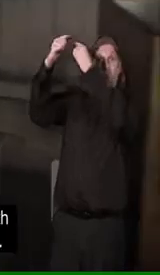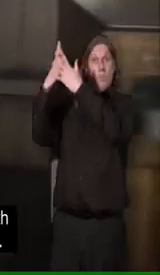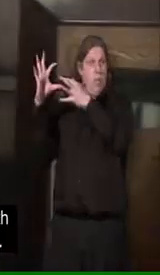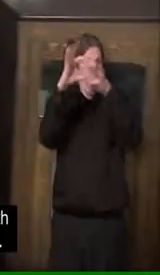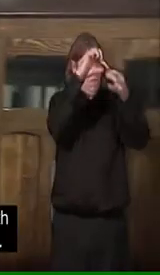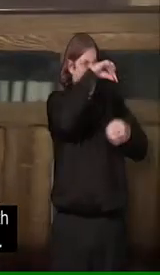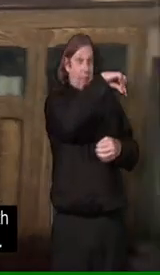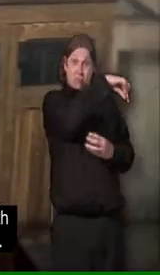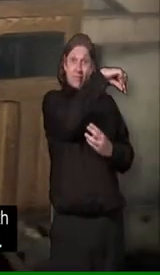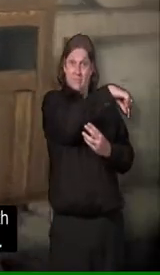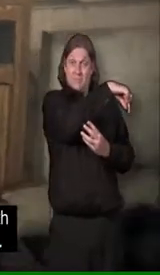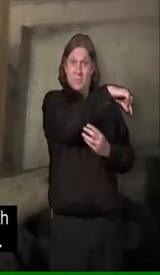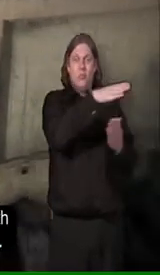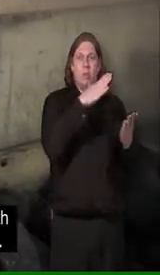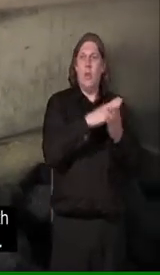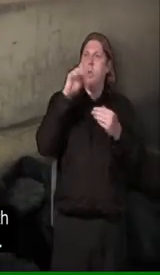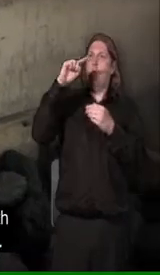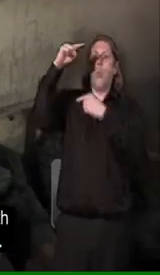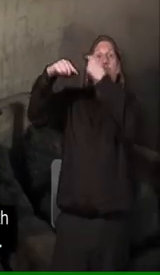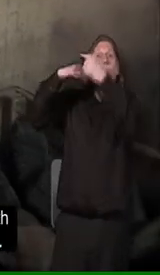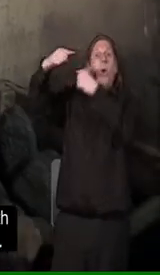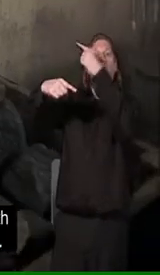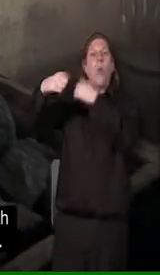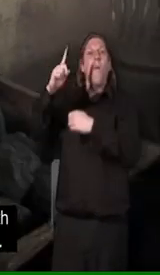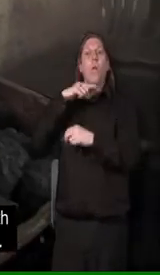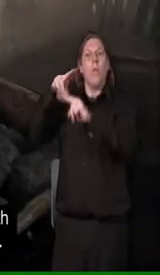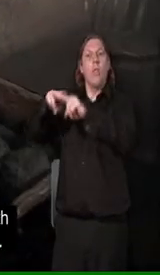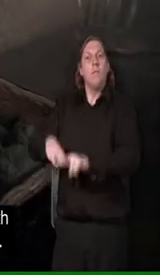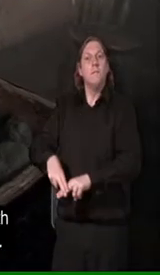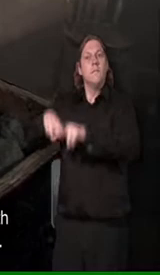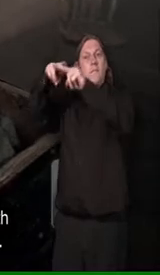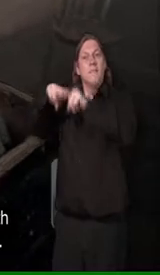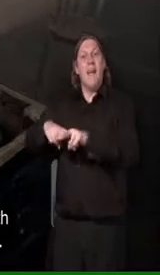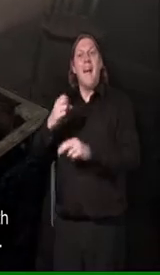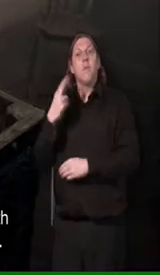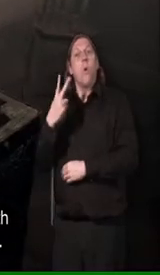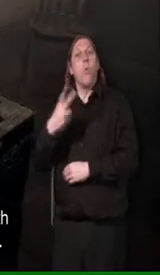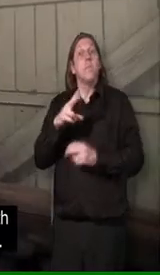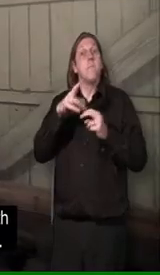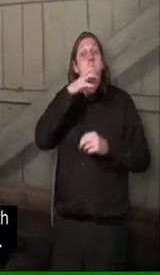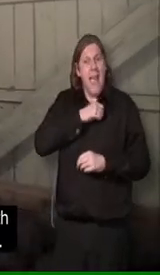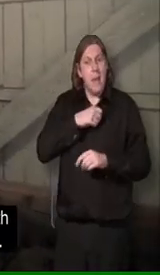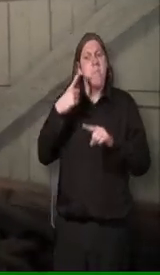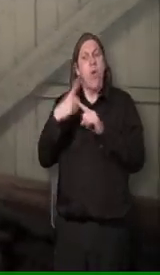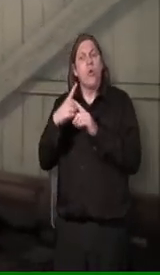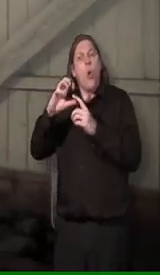The wheel in turn powers the lifts that bring both coal and men to and from the coal seams below.